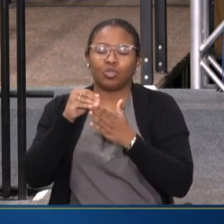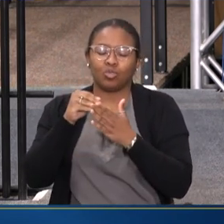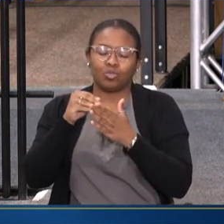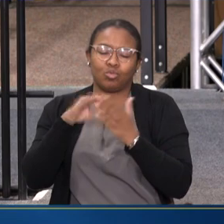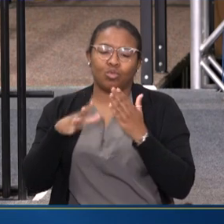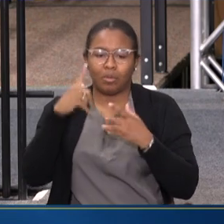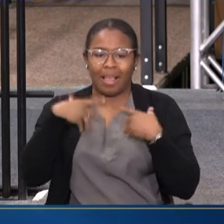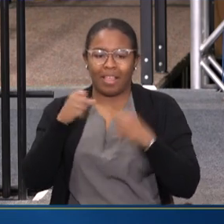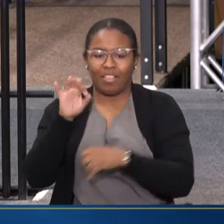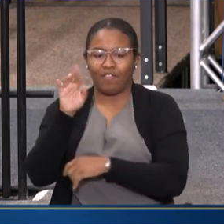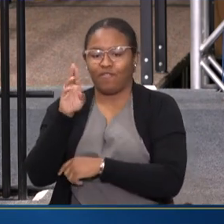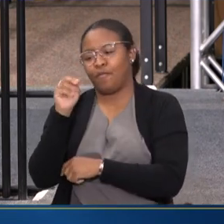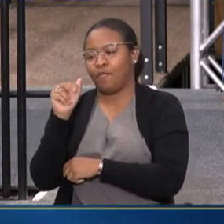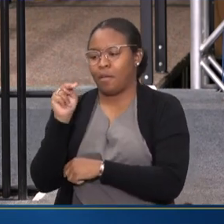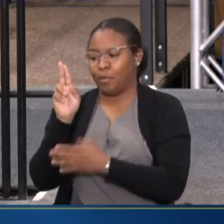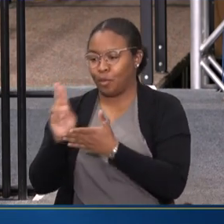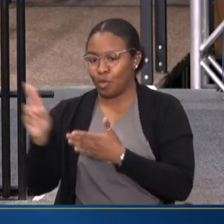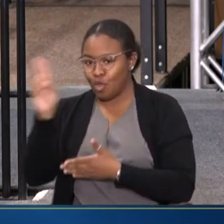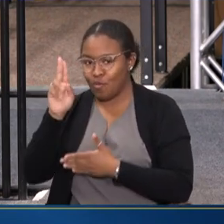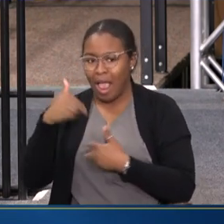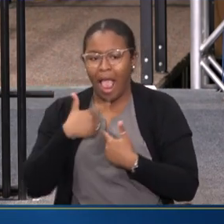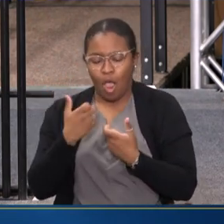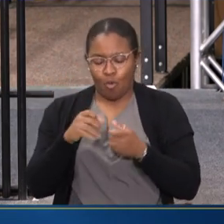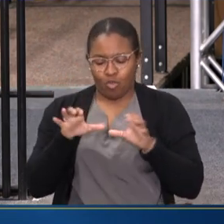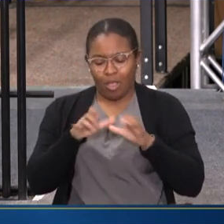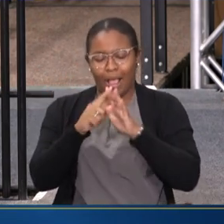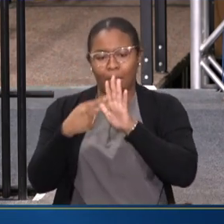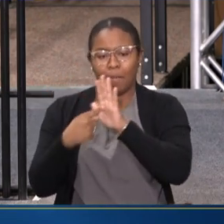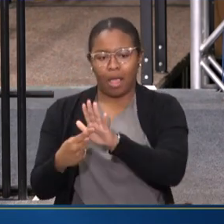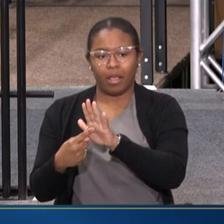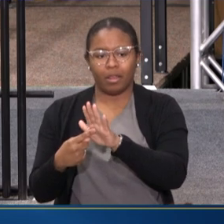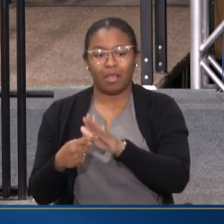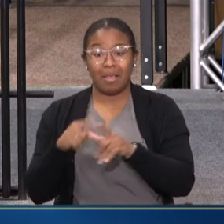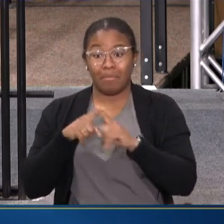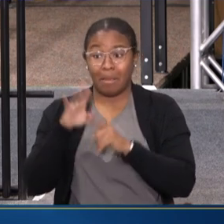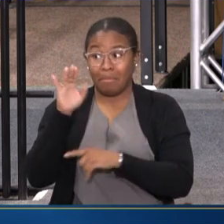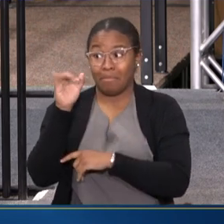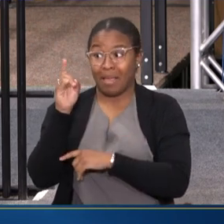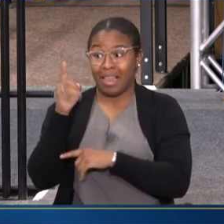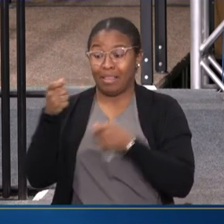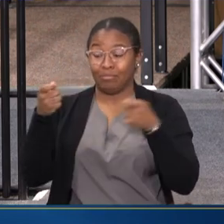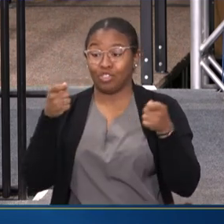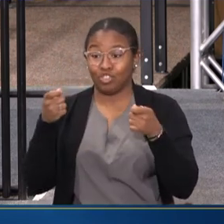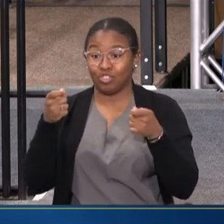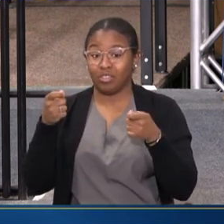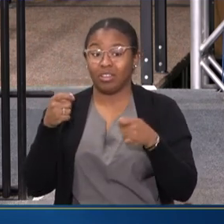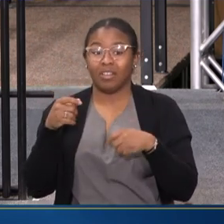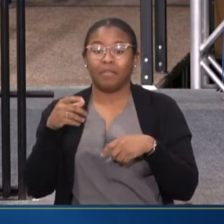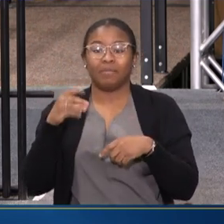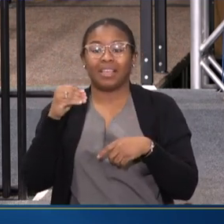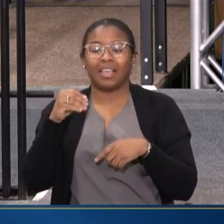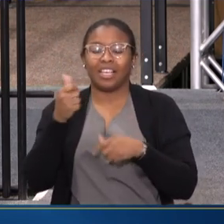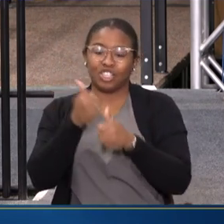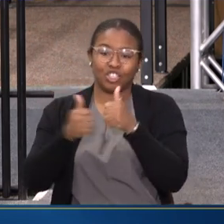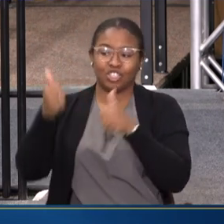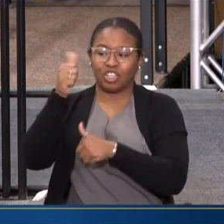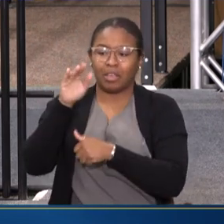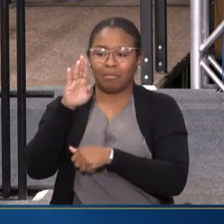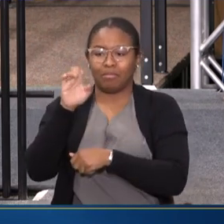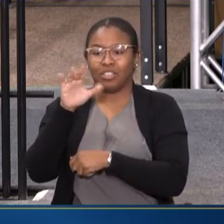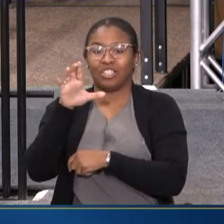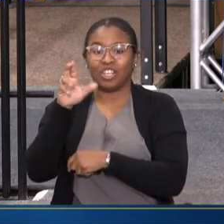UNIVERSITY. WE WANT TO SERVE AS A MODEL. BUT THE BIDEN ADMINISTRATION AND THE SECRETARY BECERA,